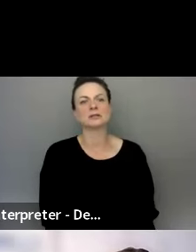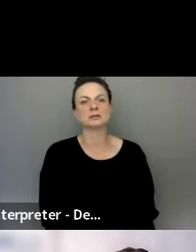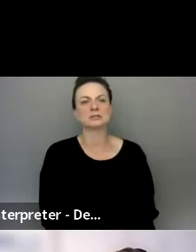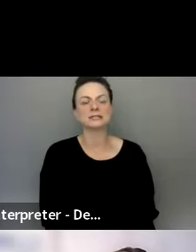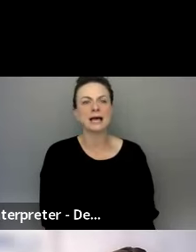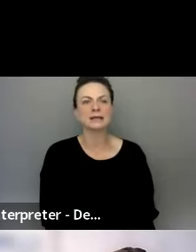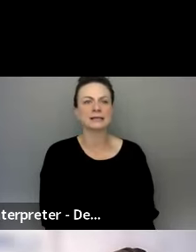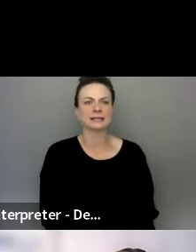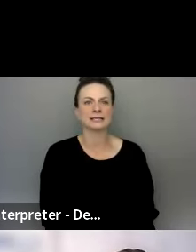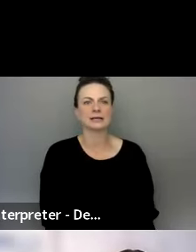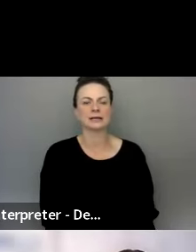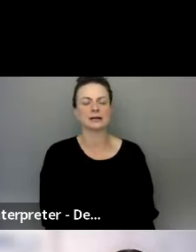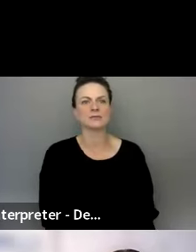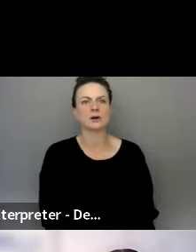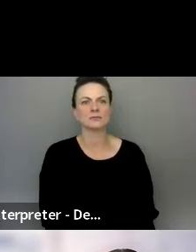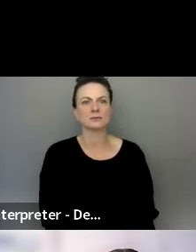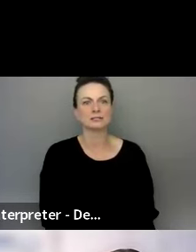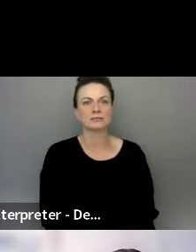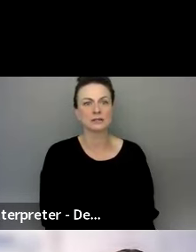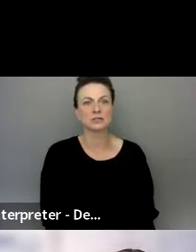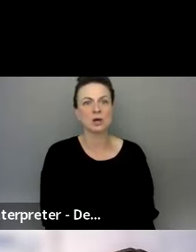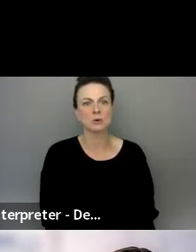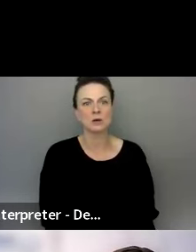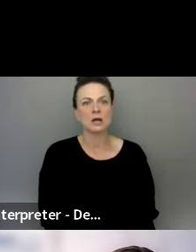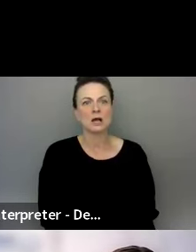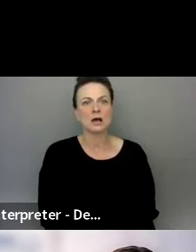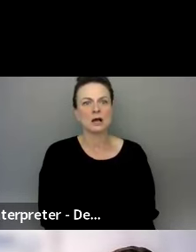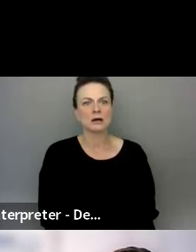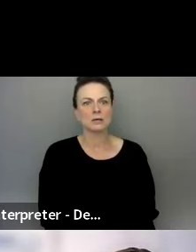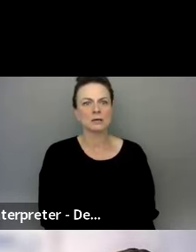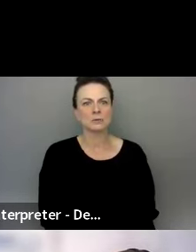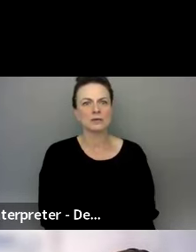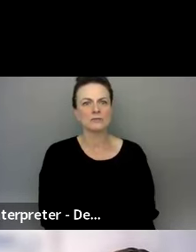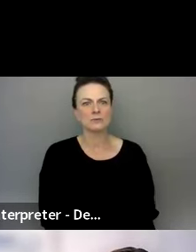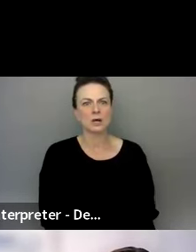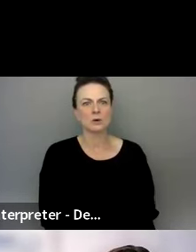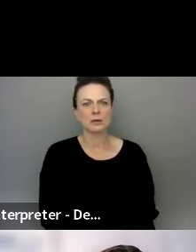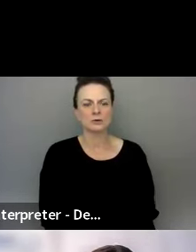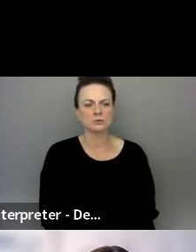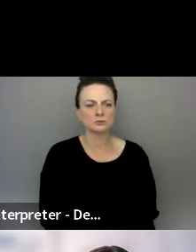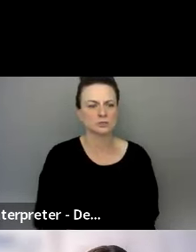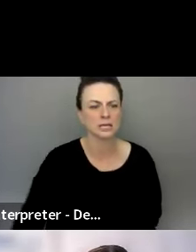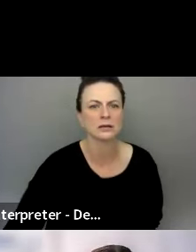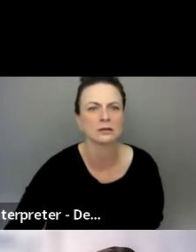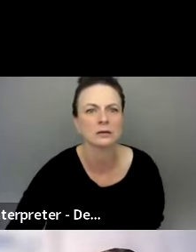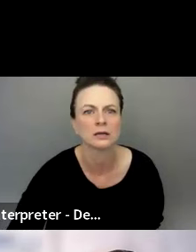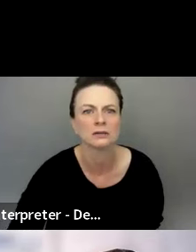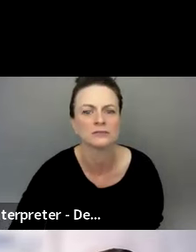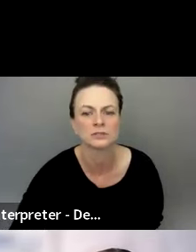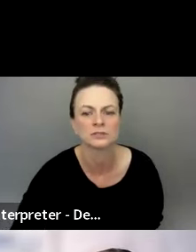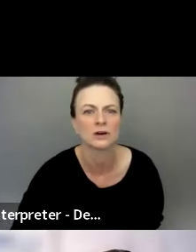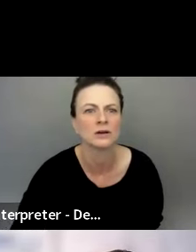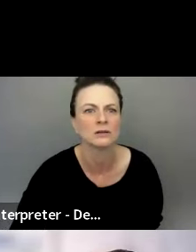hosting in her stead and taking care of all of the rest of that. So we've, okay. Who's here?